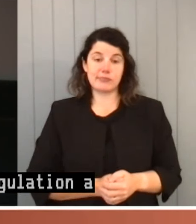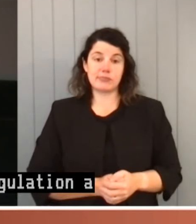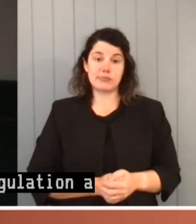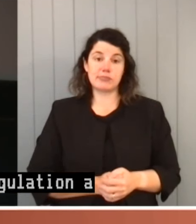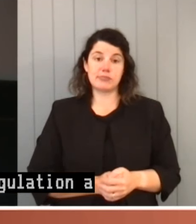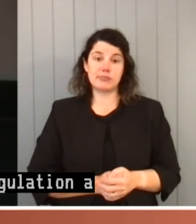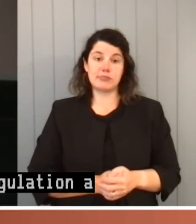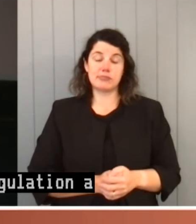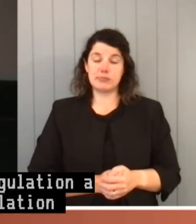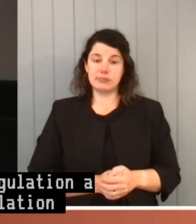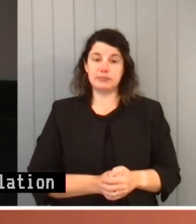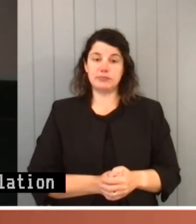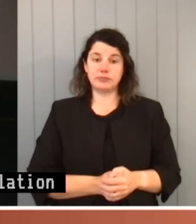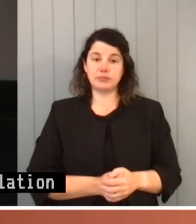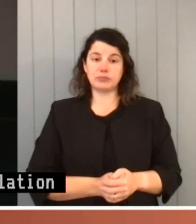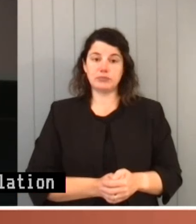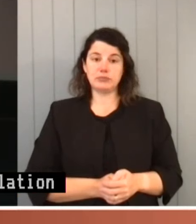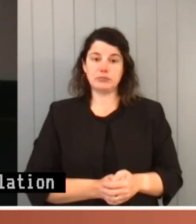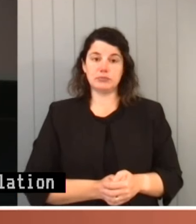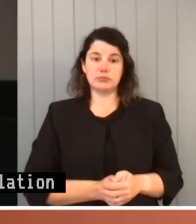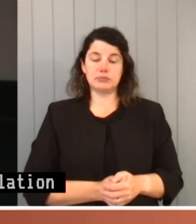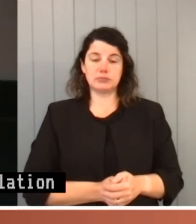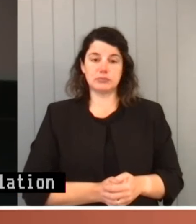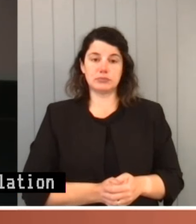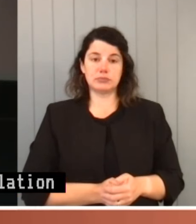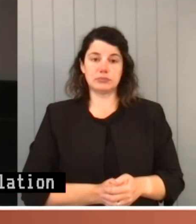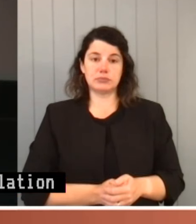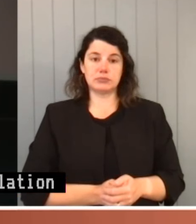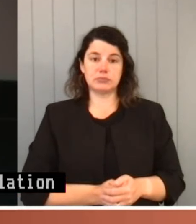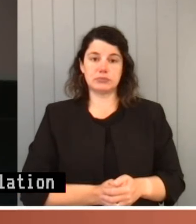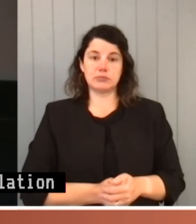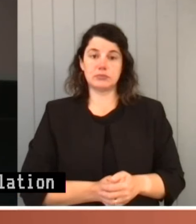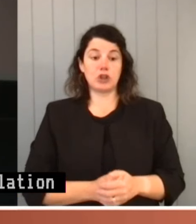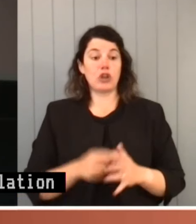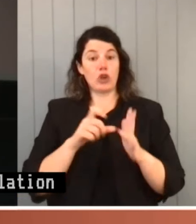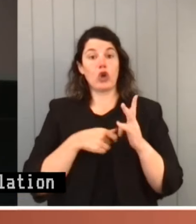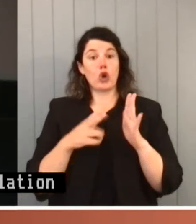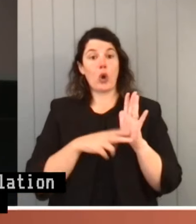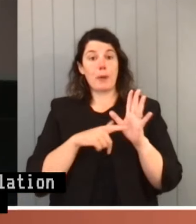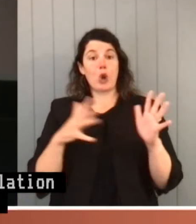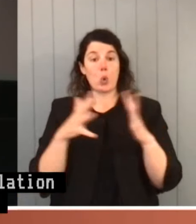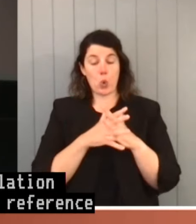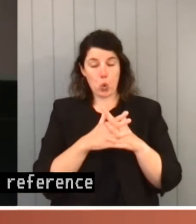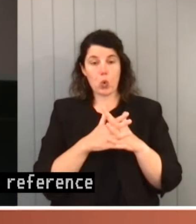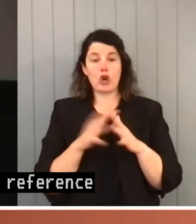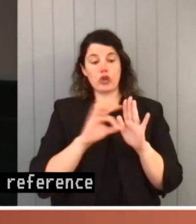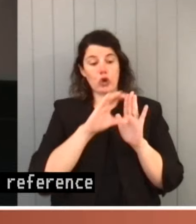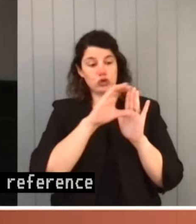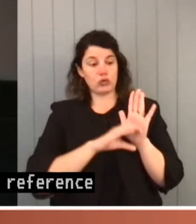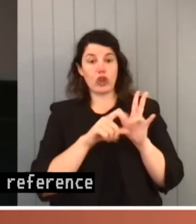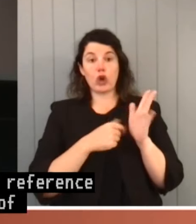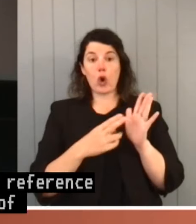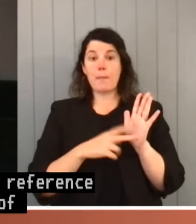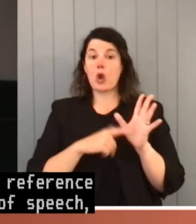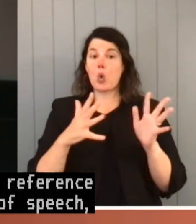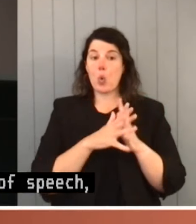the, by reference to the common law of freedom of speech, not a constitutional one, the common law of freedom of speech and